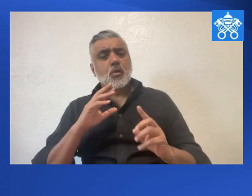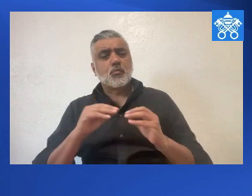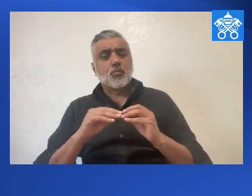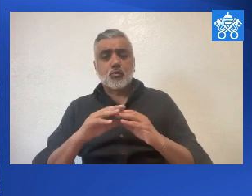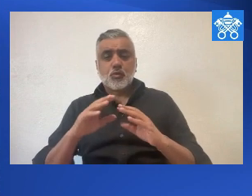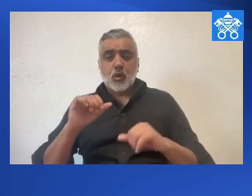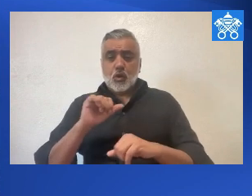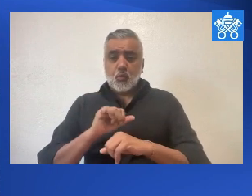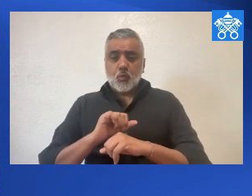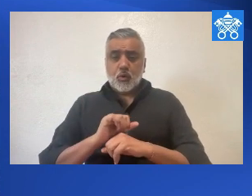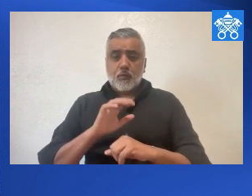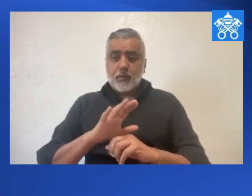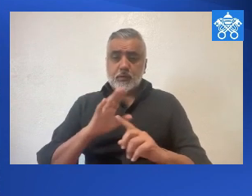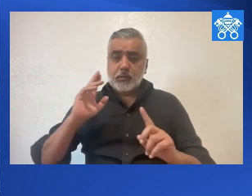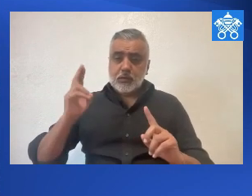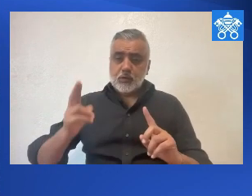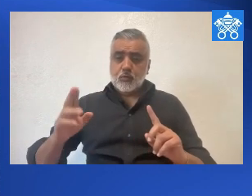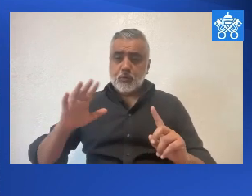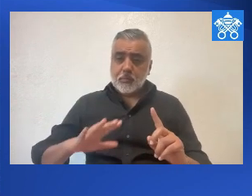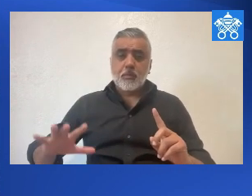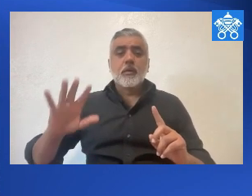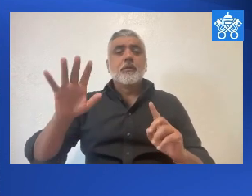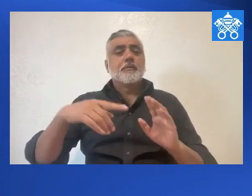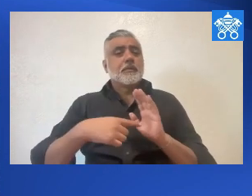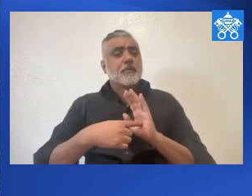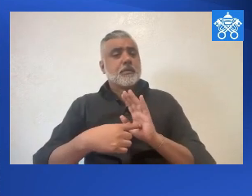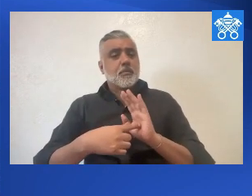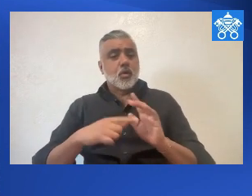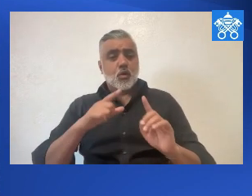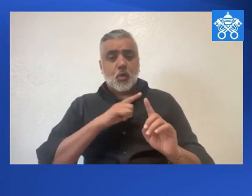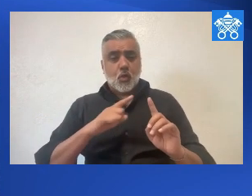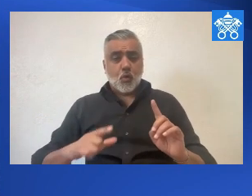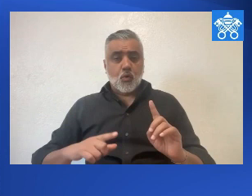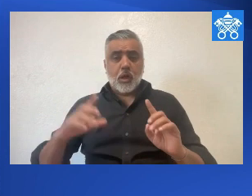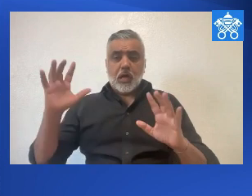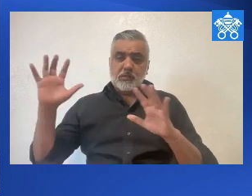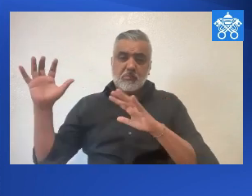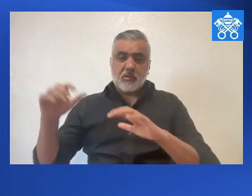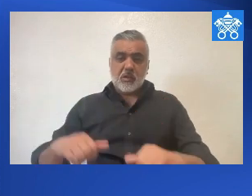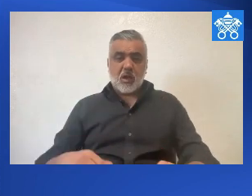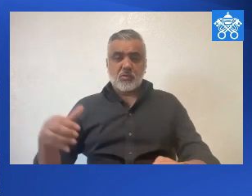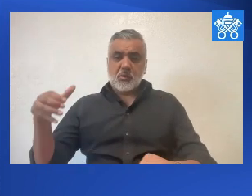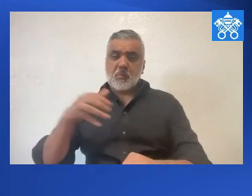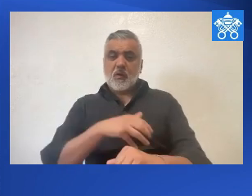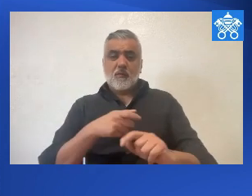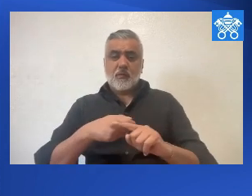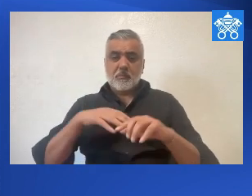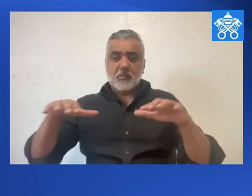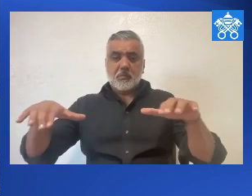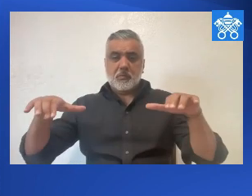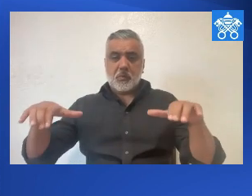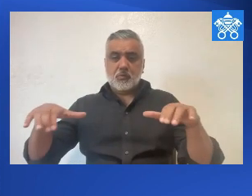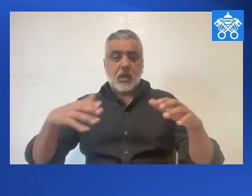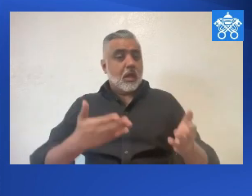She contemplates the work of God in the entire history of her people. She says, for example, that the Lord has brought down